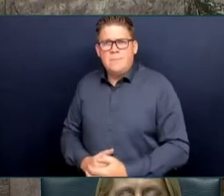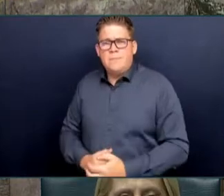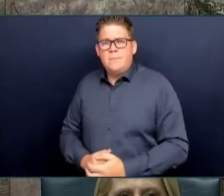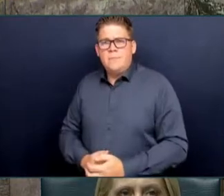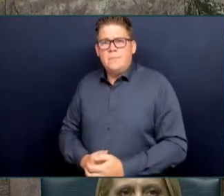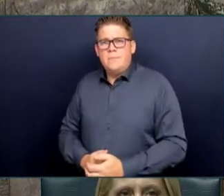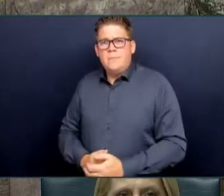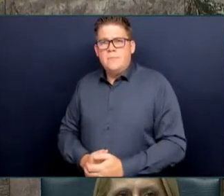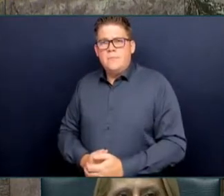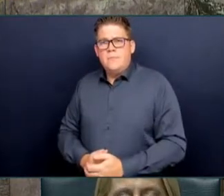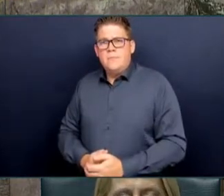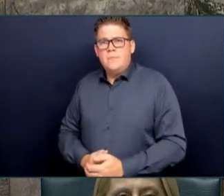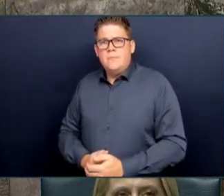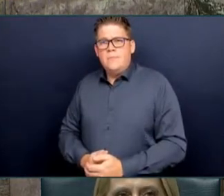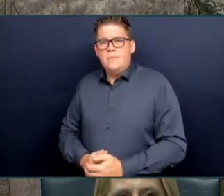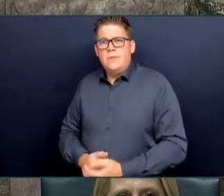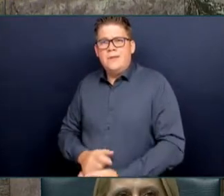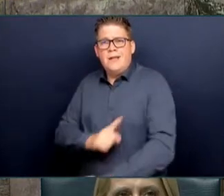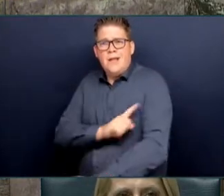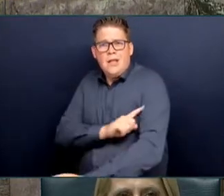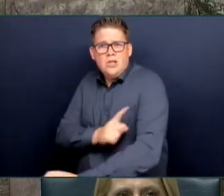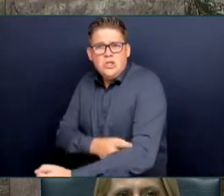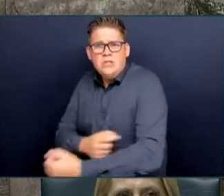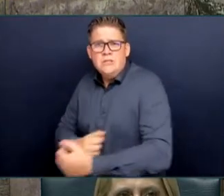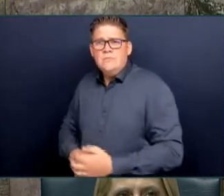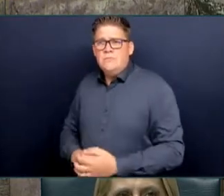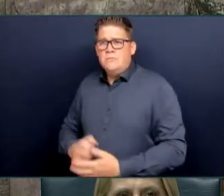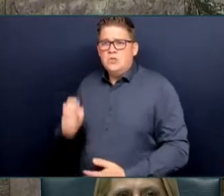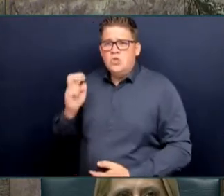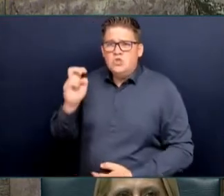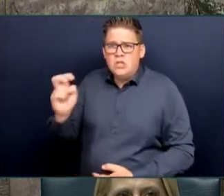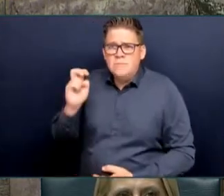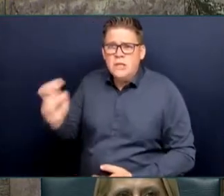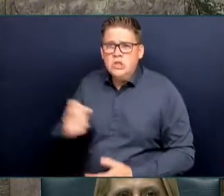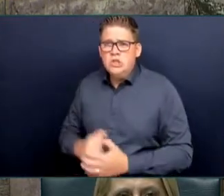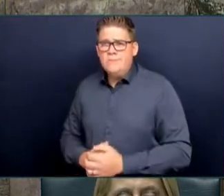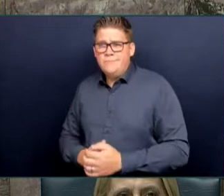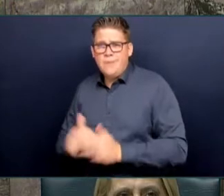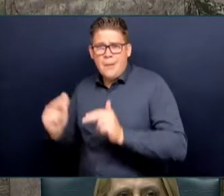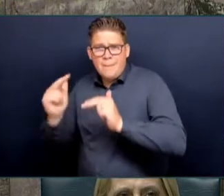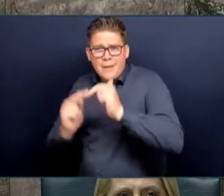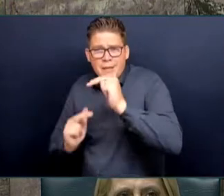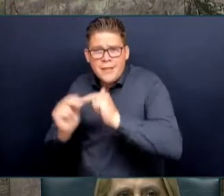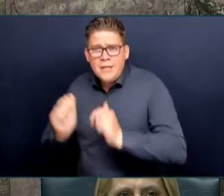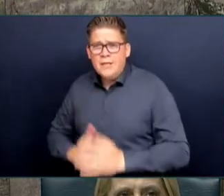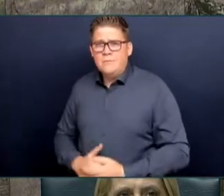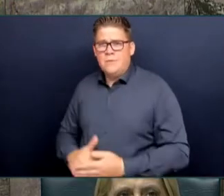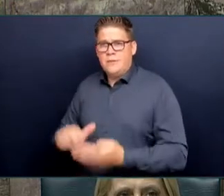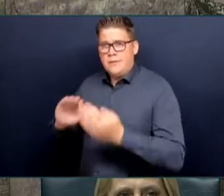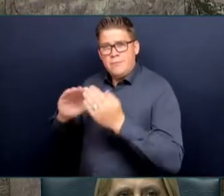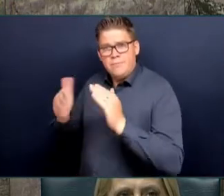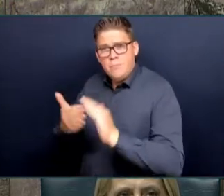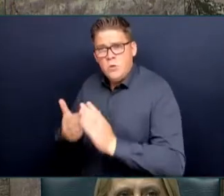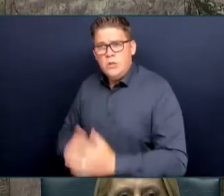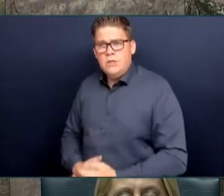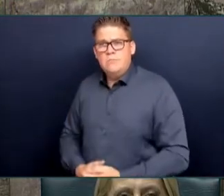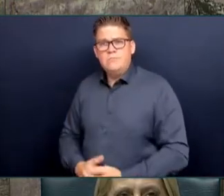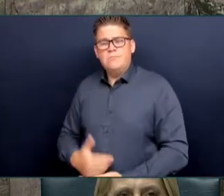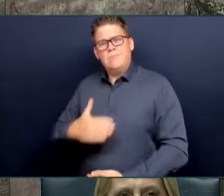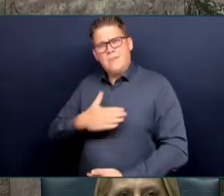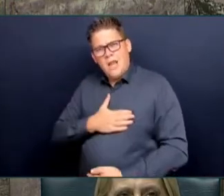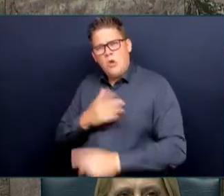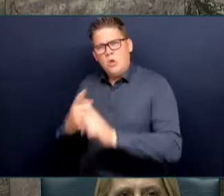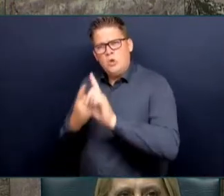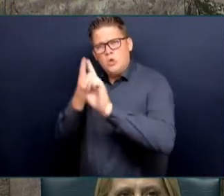and communities, to work with local governments to bring down emissions steadily, to ensure